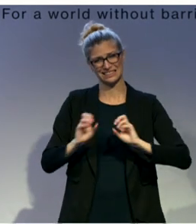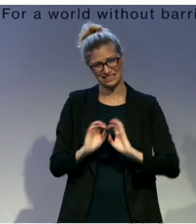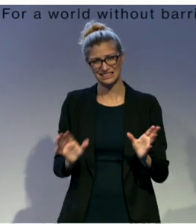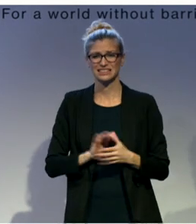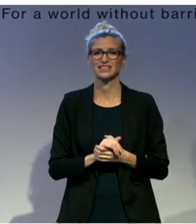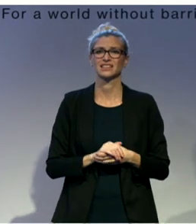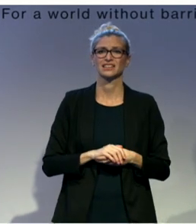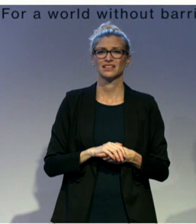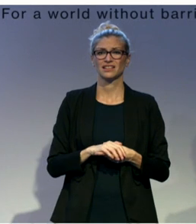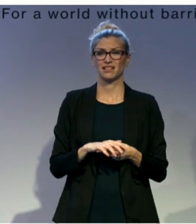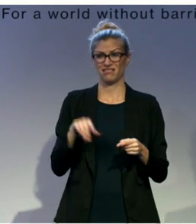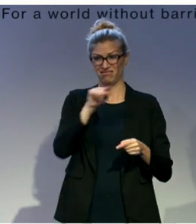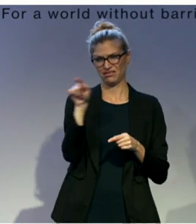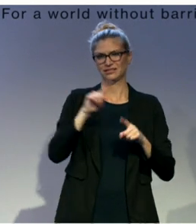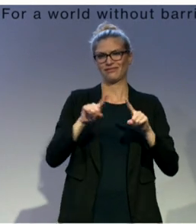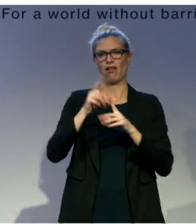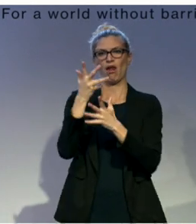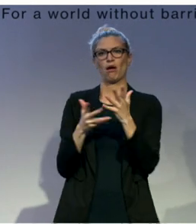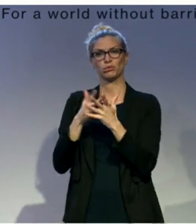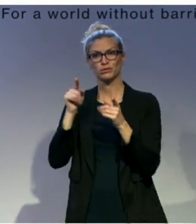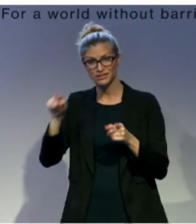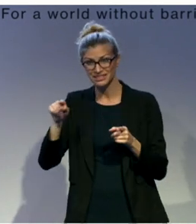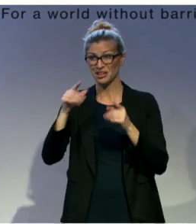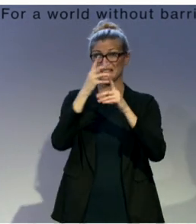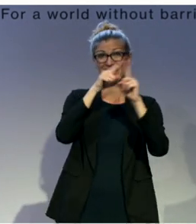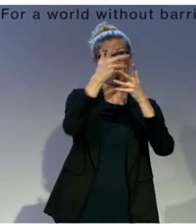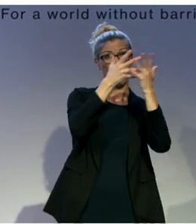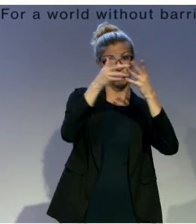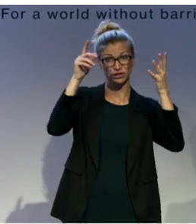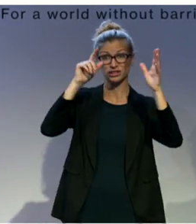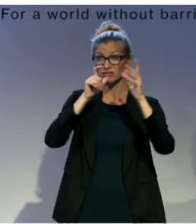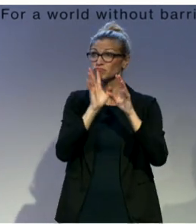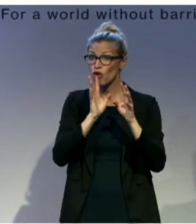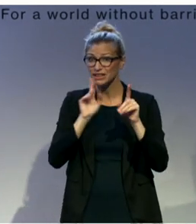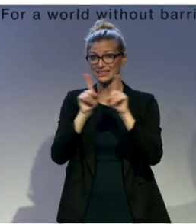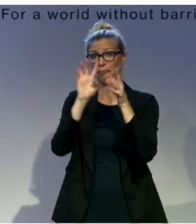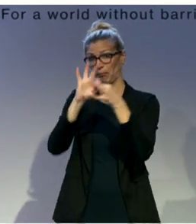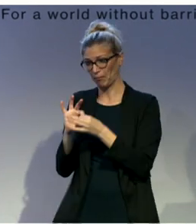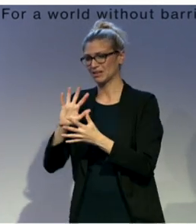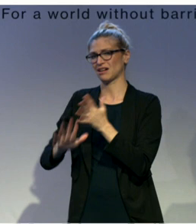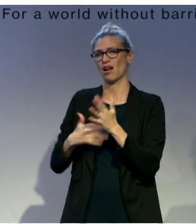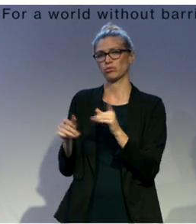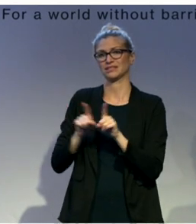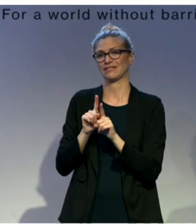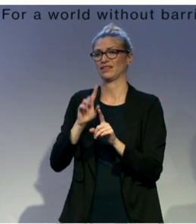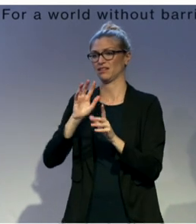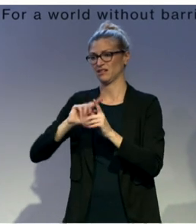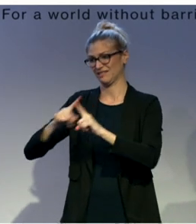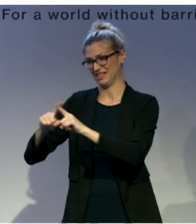languages along with the sign language meant that it was also accessible to other people who might be interested in learning technical election terminology.